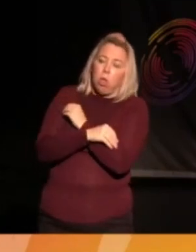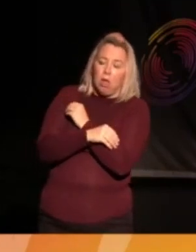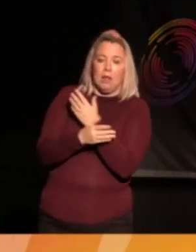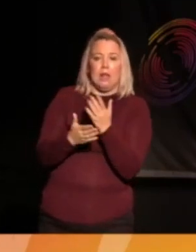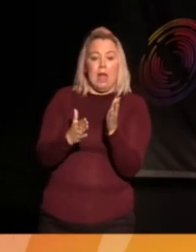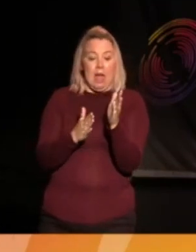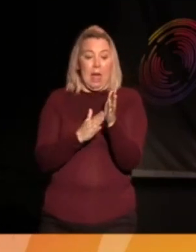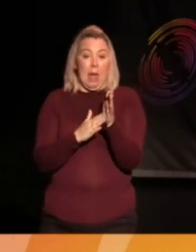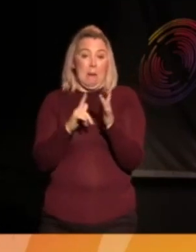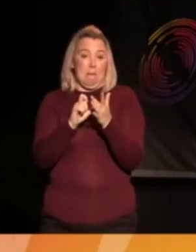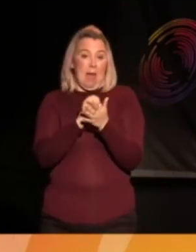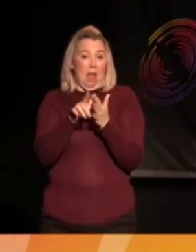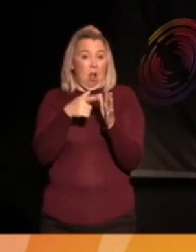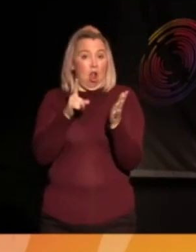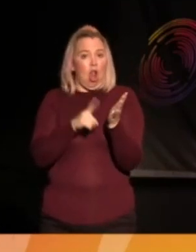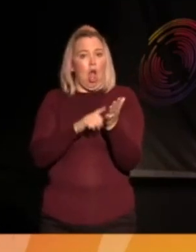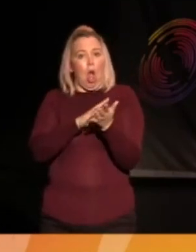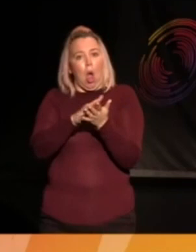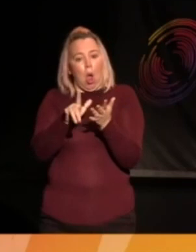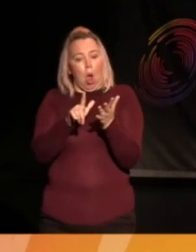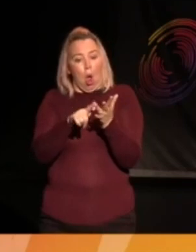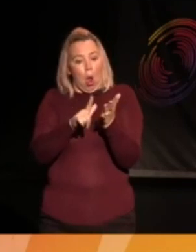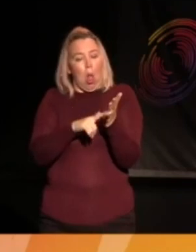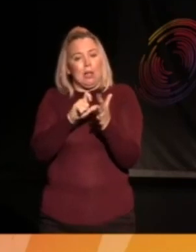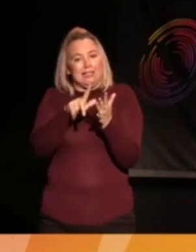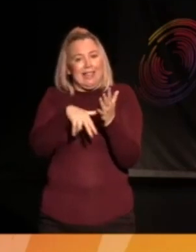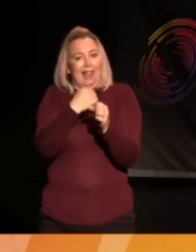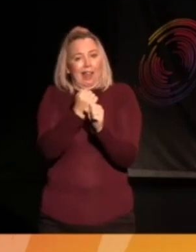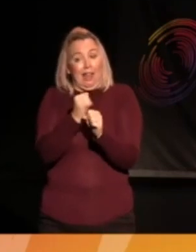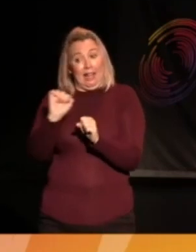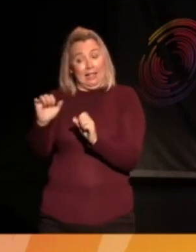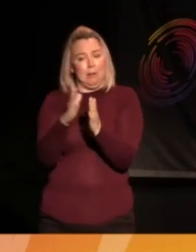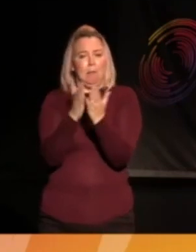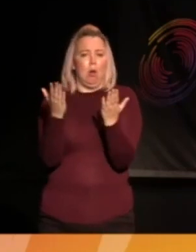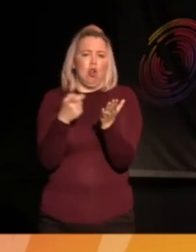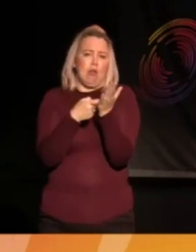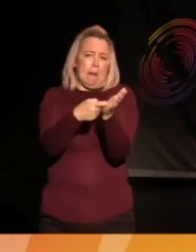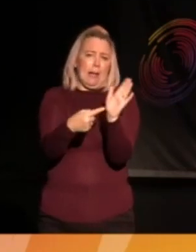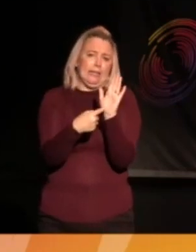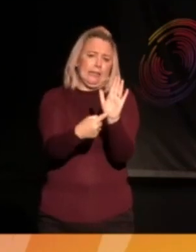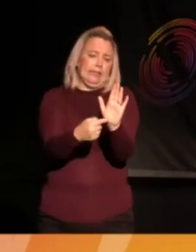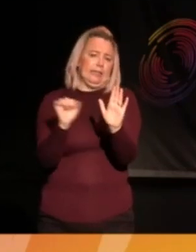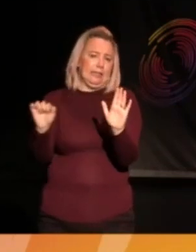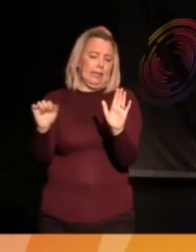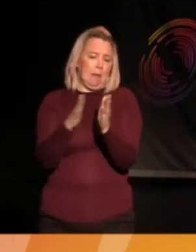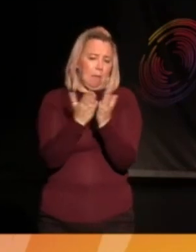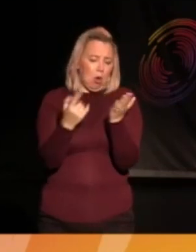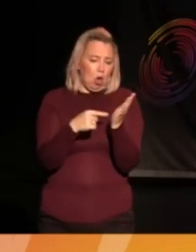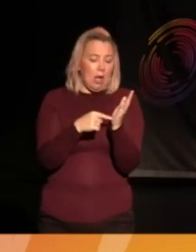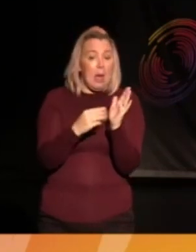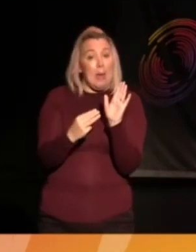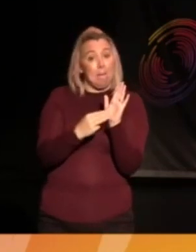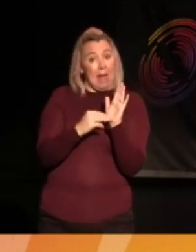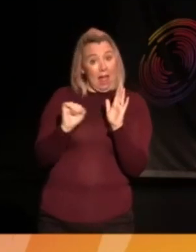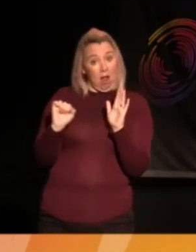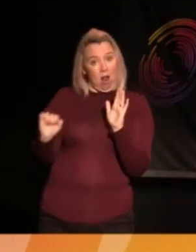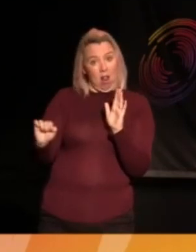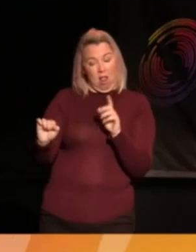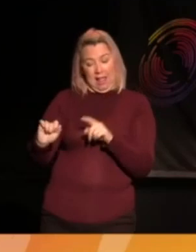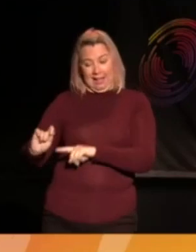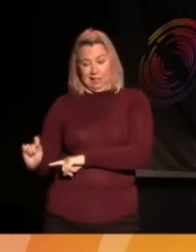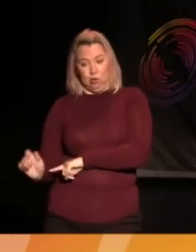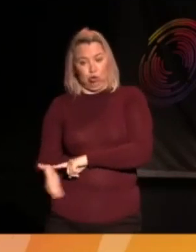Michael Holding's book over the summer, I would recommend it to anybody in this room. Michael, if you're the cricket